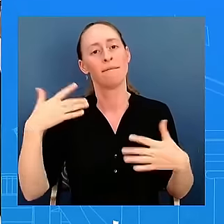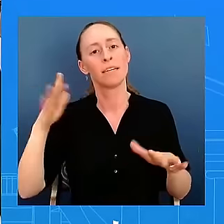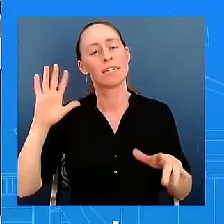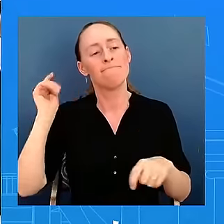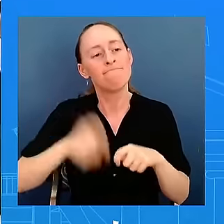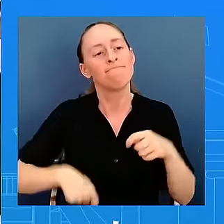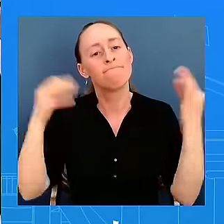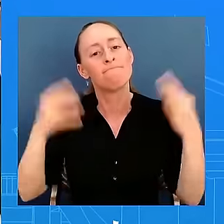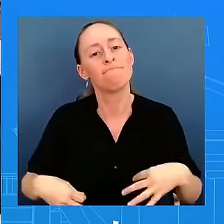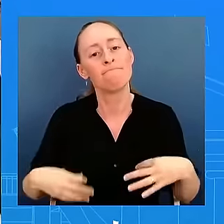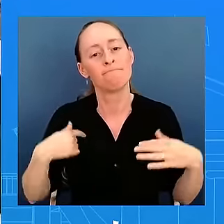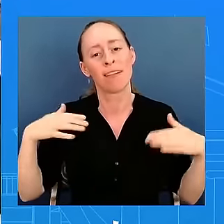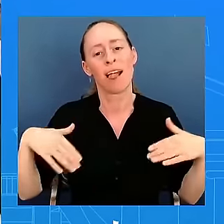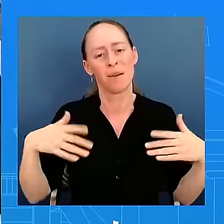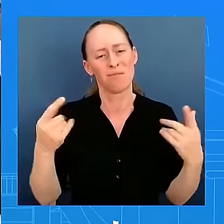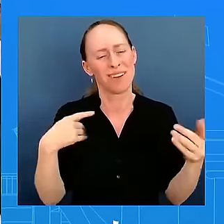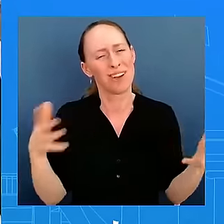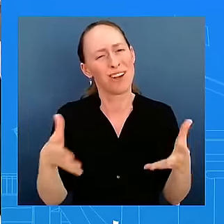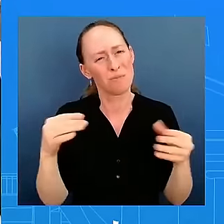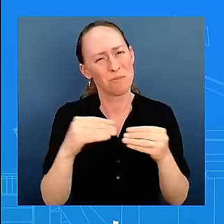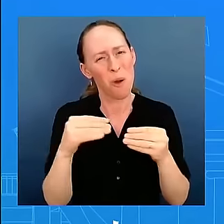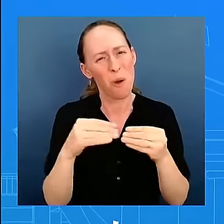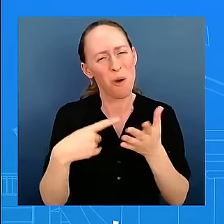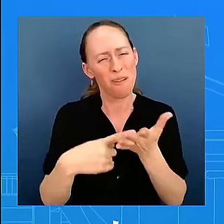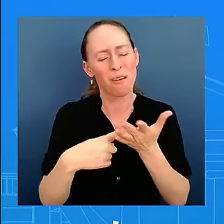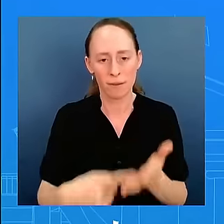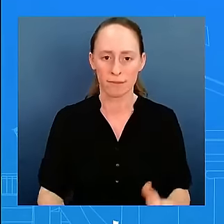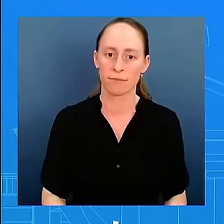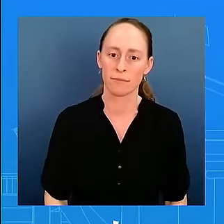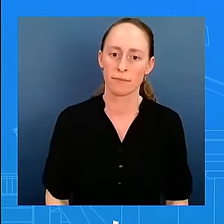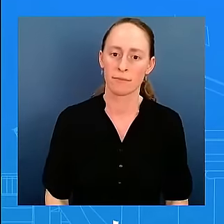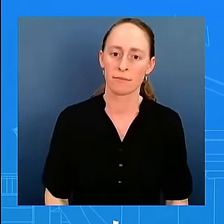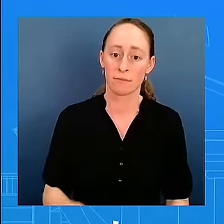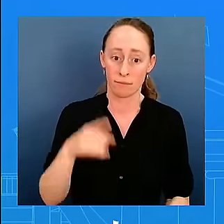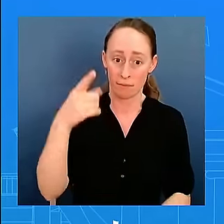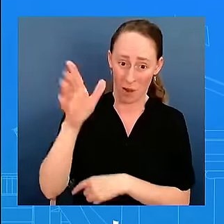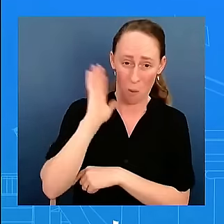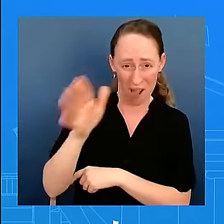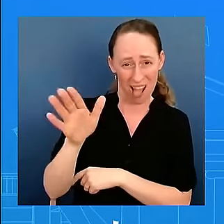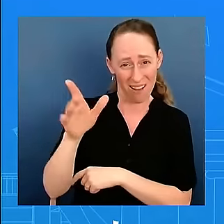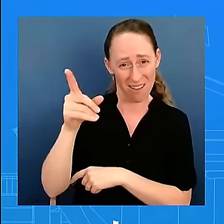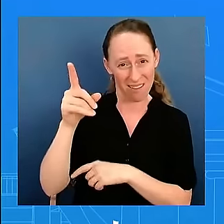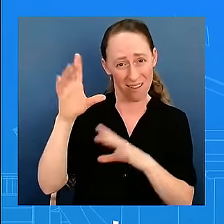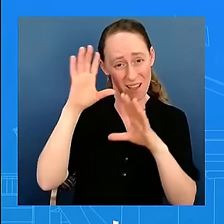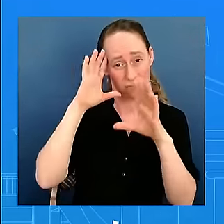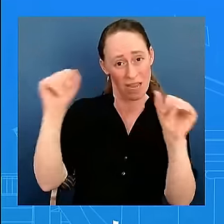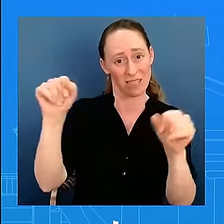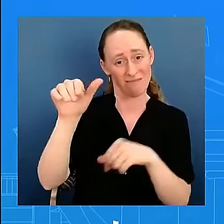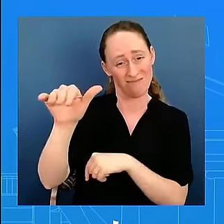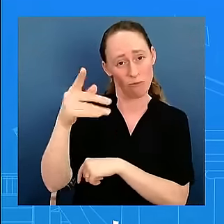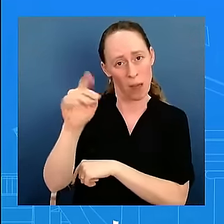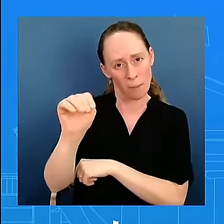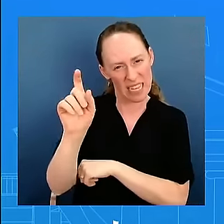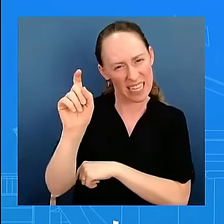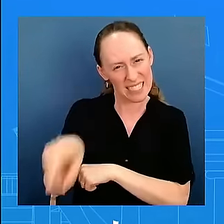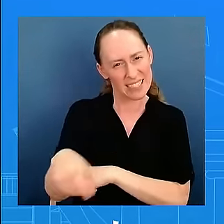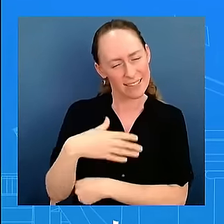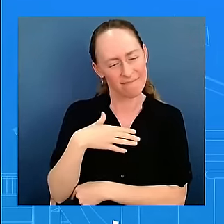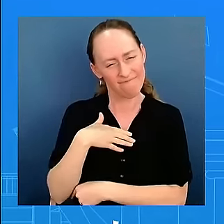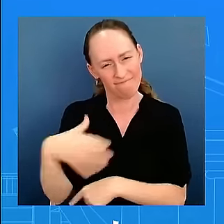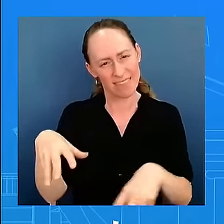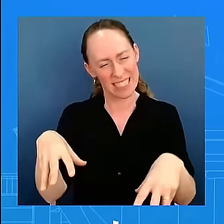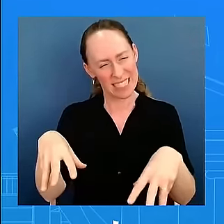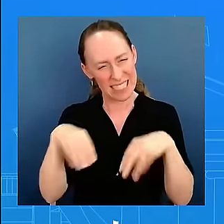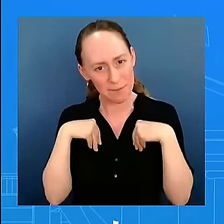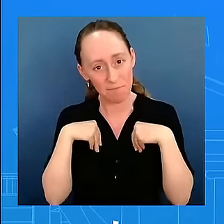Prime Minister Netanyahu, you need to make compromises? We're going to do a readout and we'll tell you how the meeting went after it's over. But as I said in the opening statement,